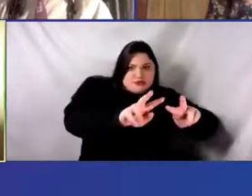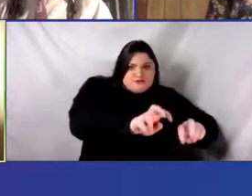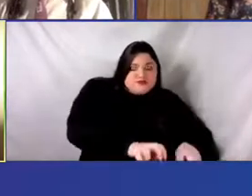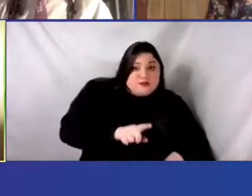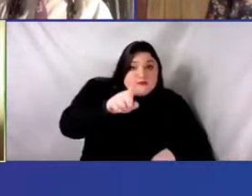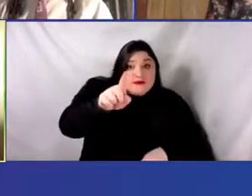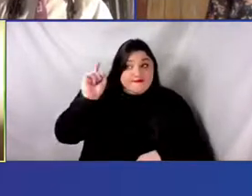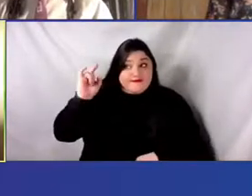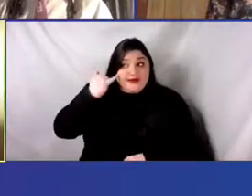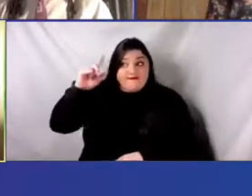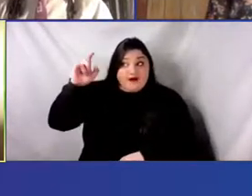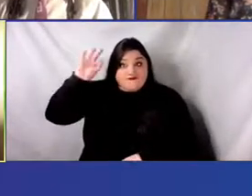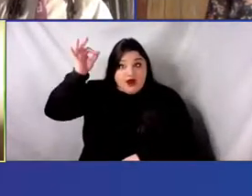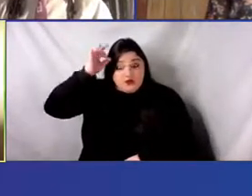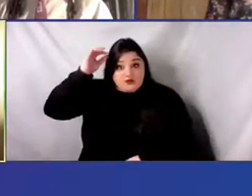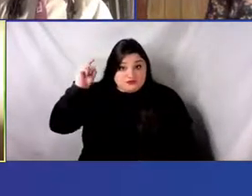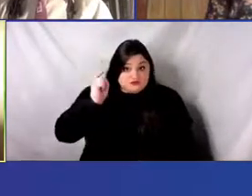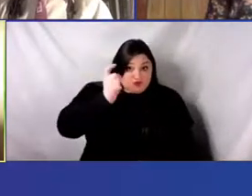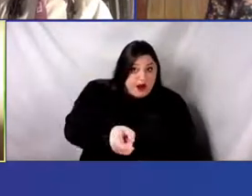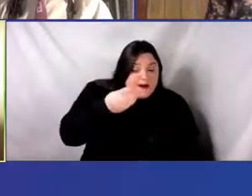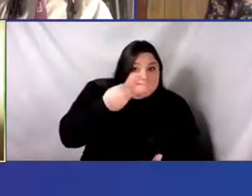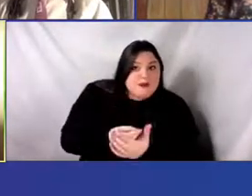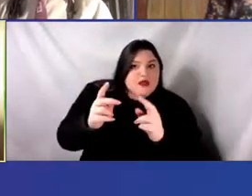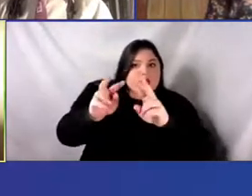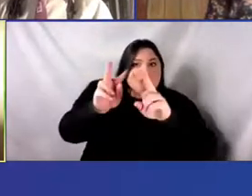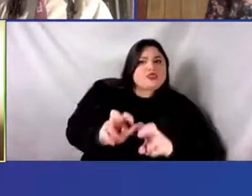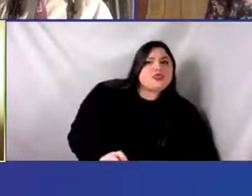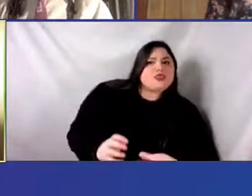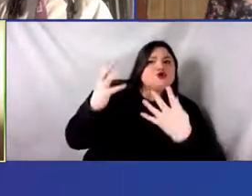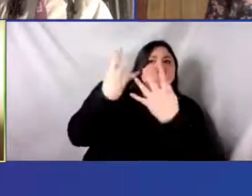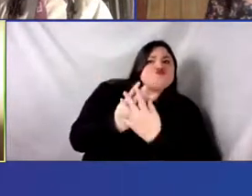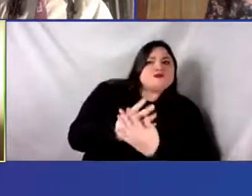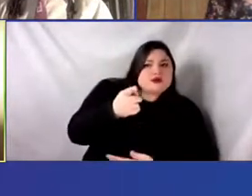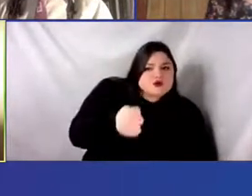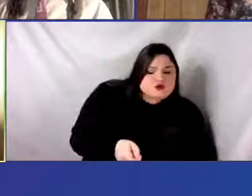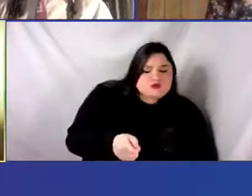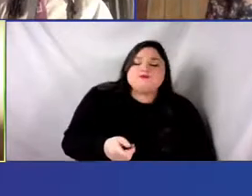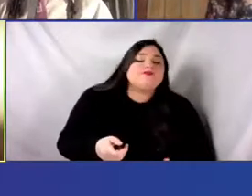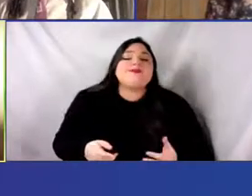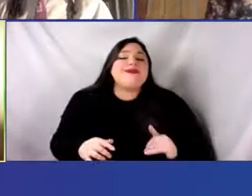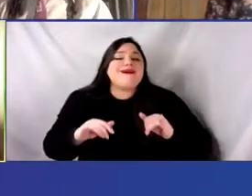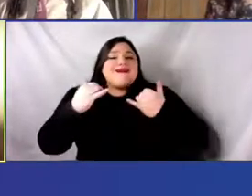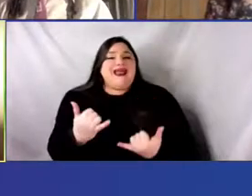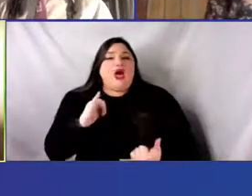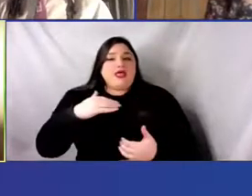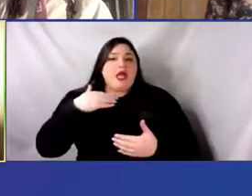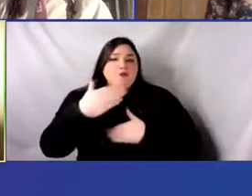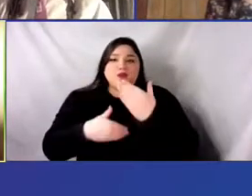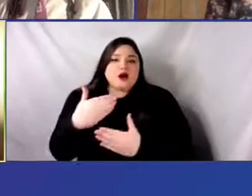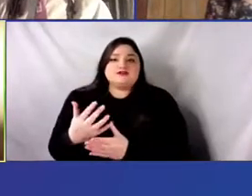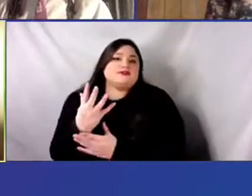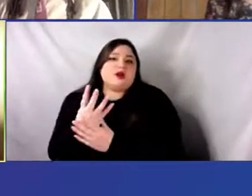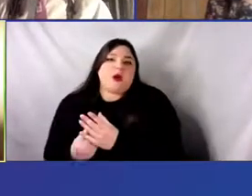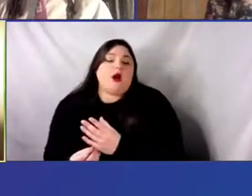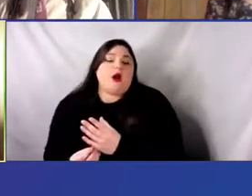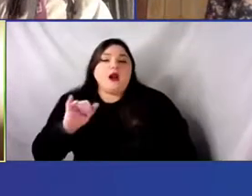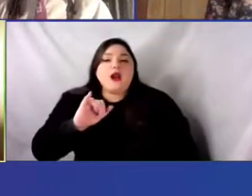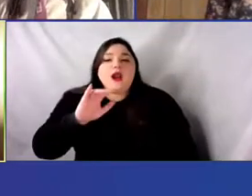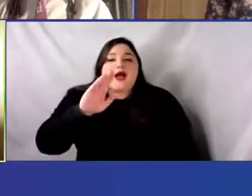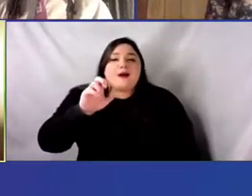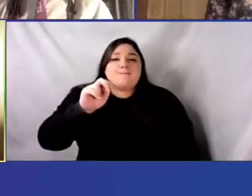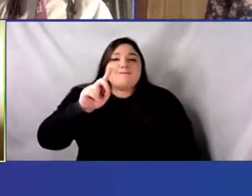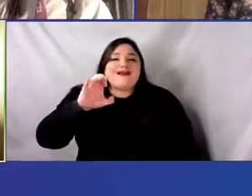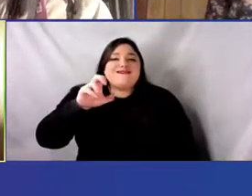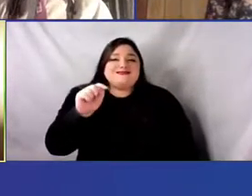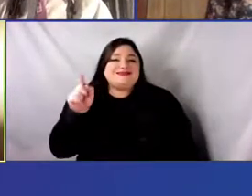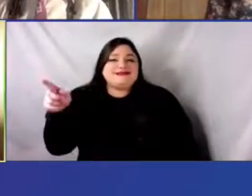an NEA grant. So that doesn't exist anymore. Like when you were saying that, uh, Benedict, that entry point, isn't that way